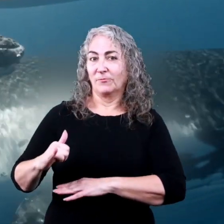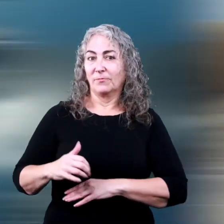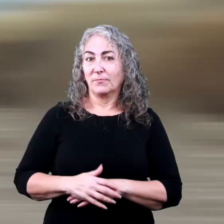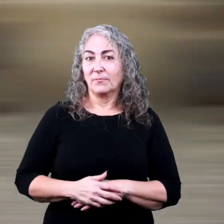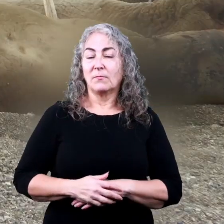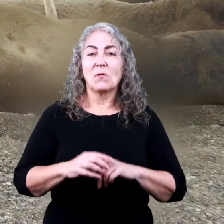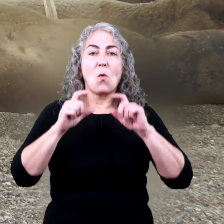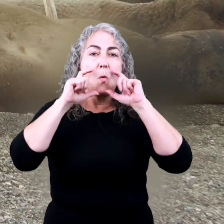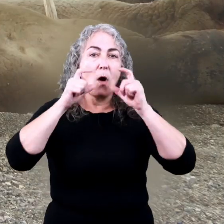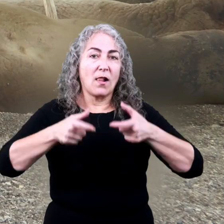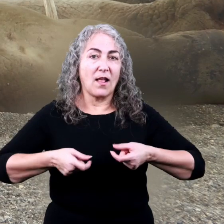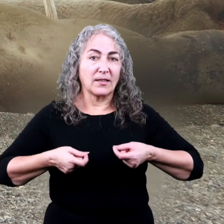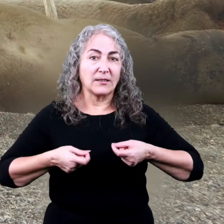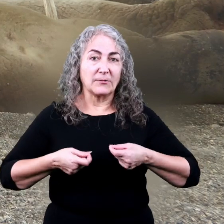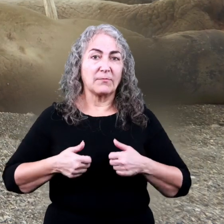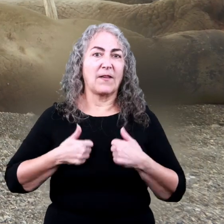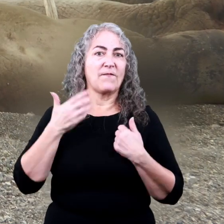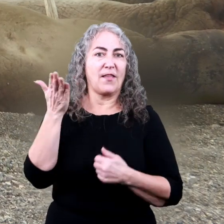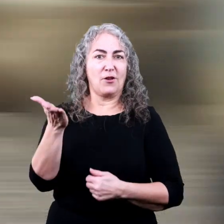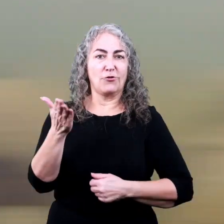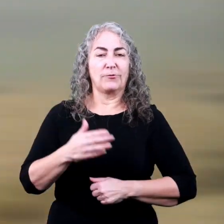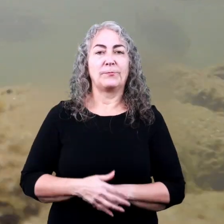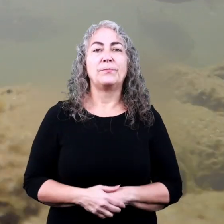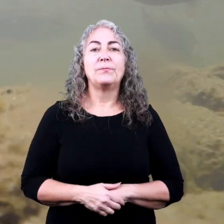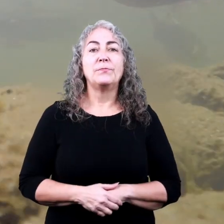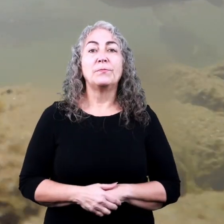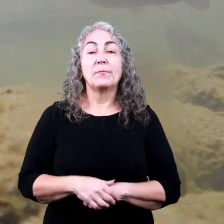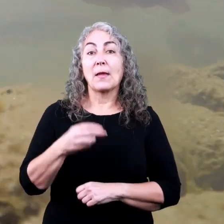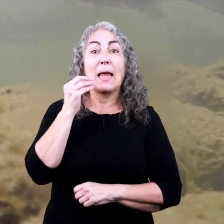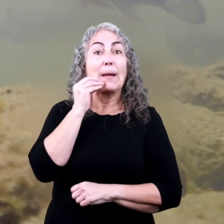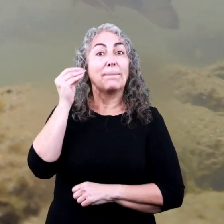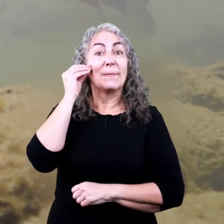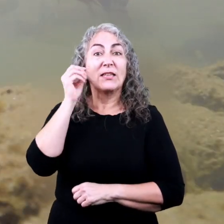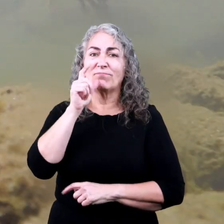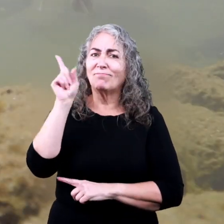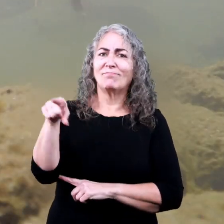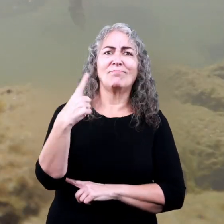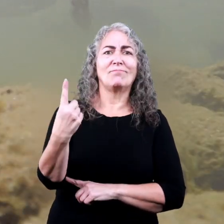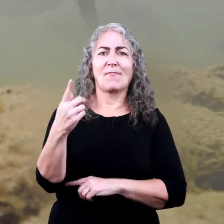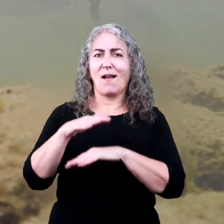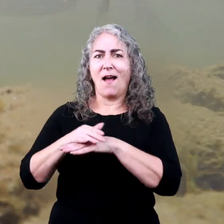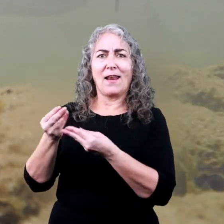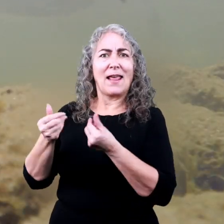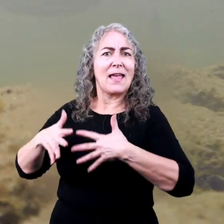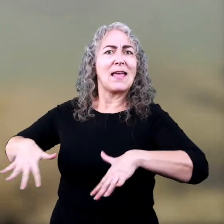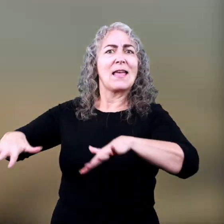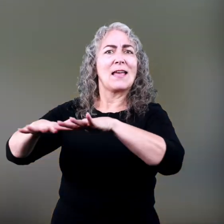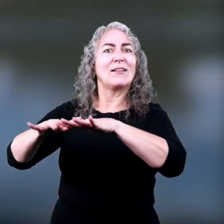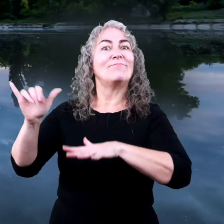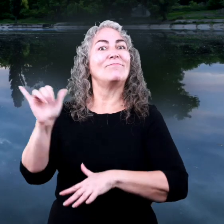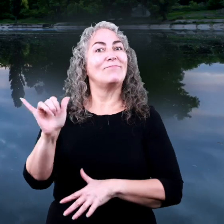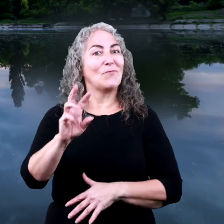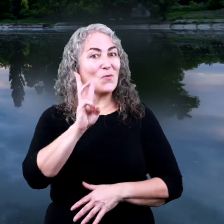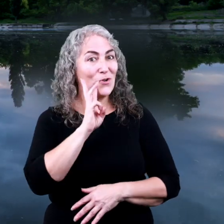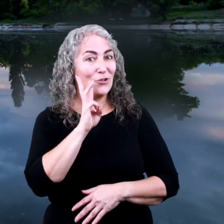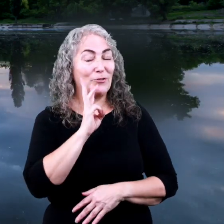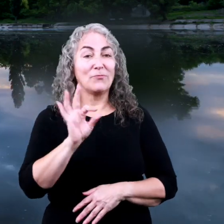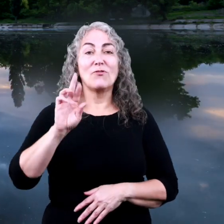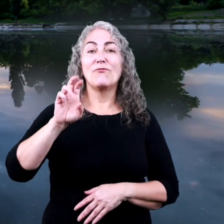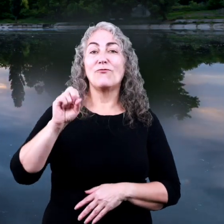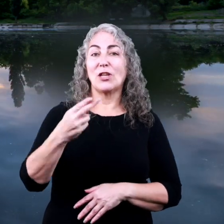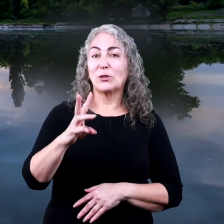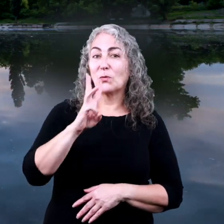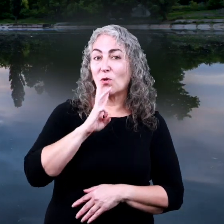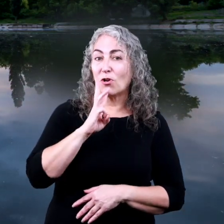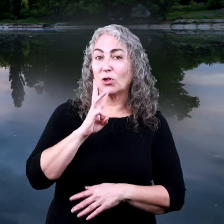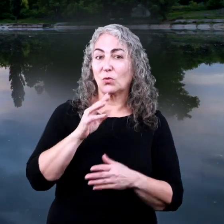and walruses live there. Habitats are not just found on land. Freshwater sources